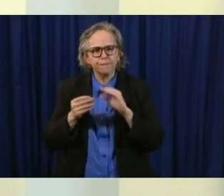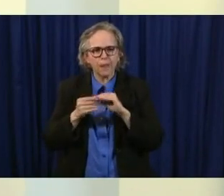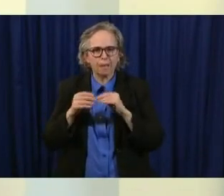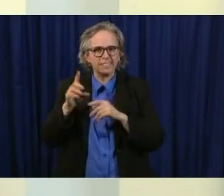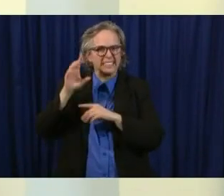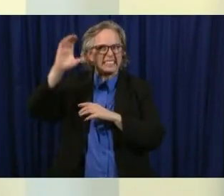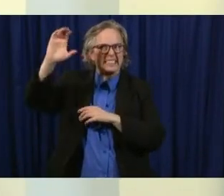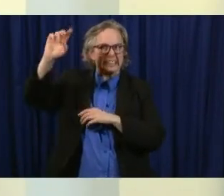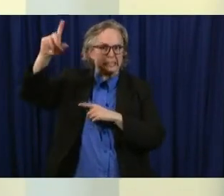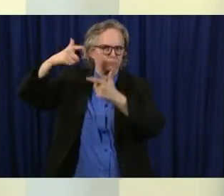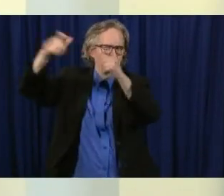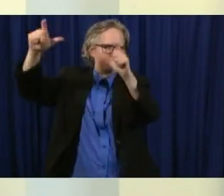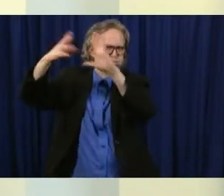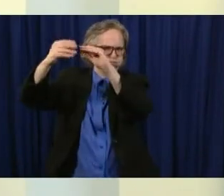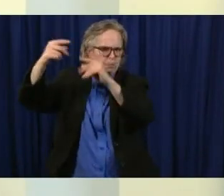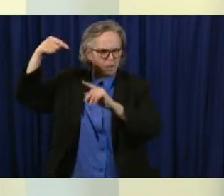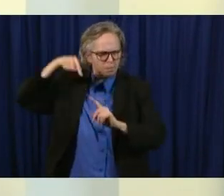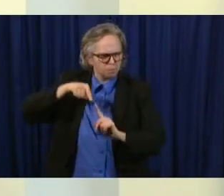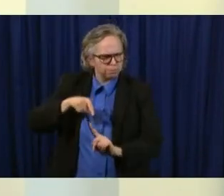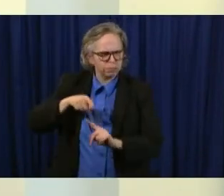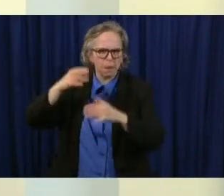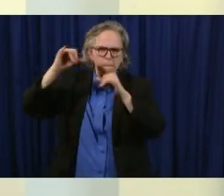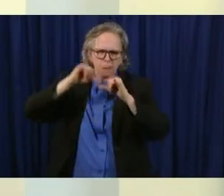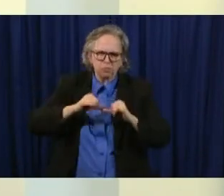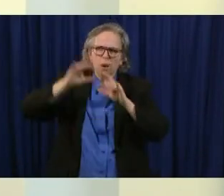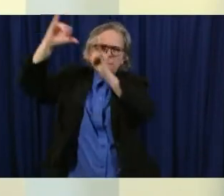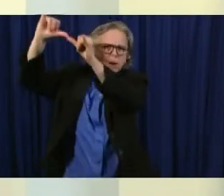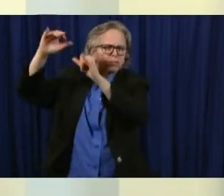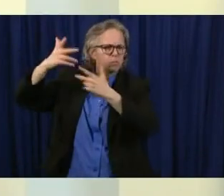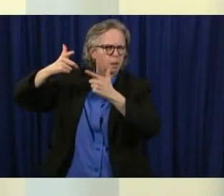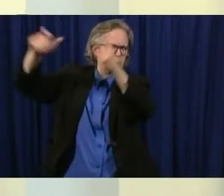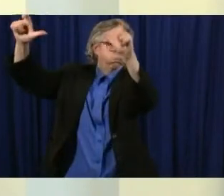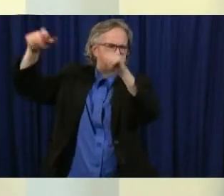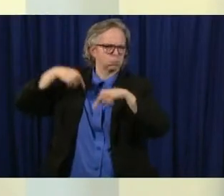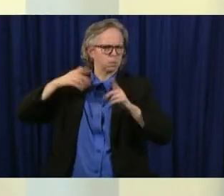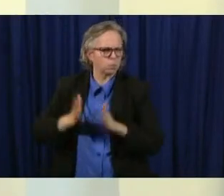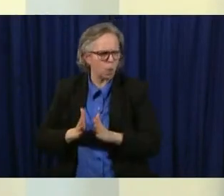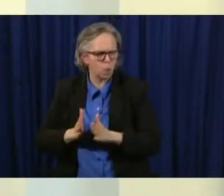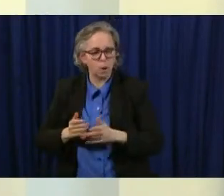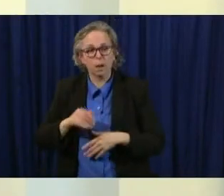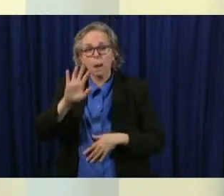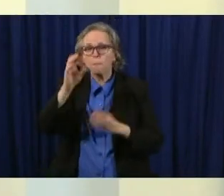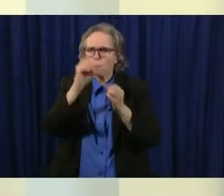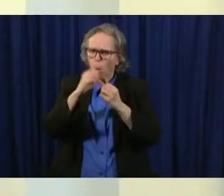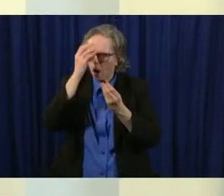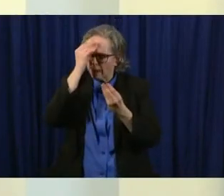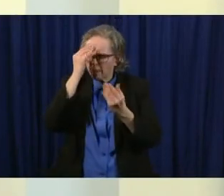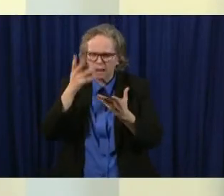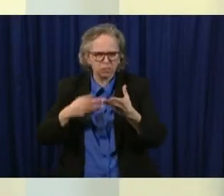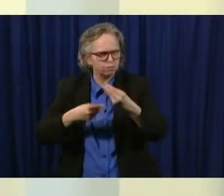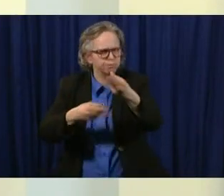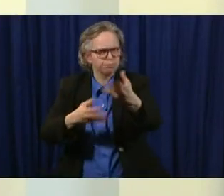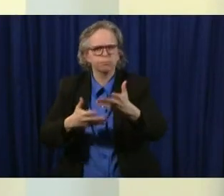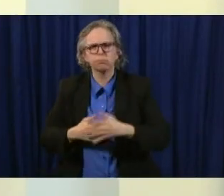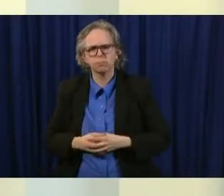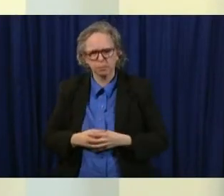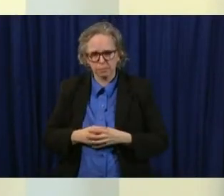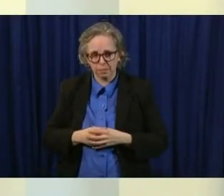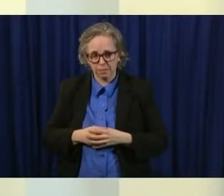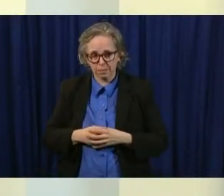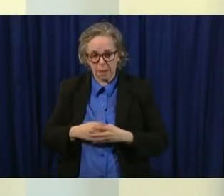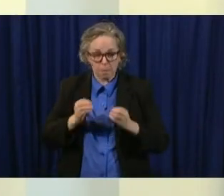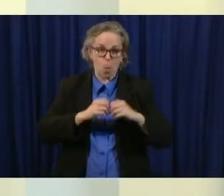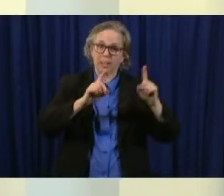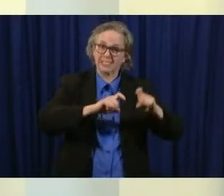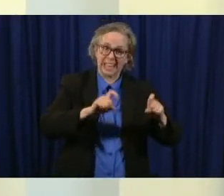metrics metrics and actually more and more metrics that we'll be following all the time especially when we have more testing we'll be able to follow